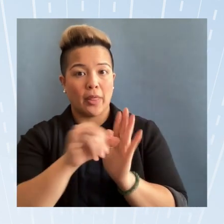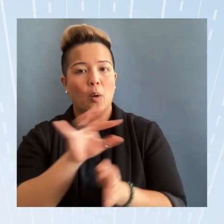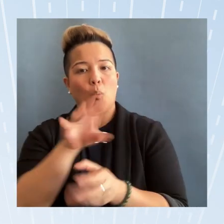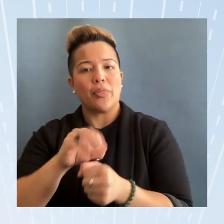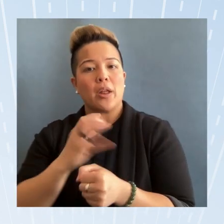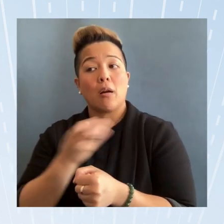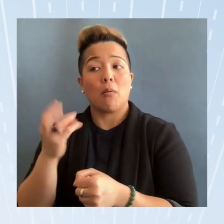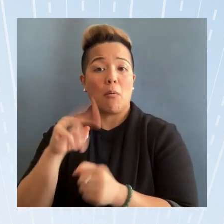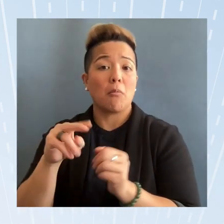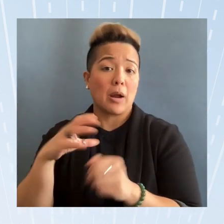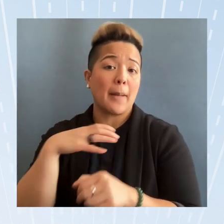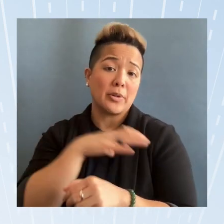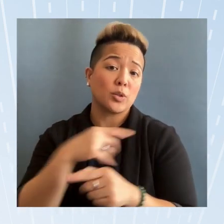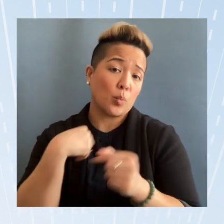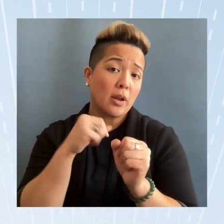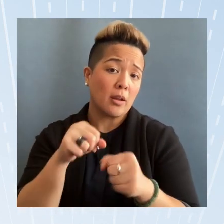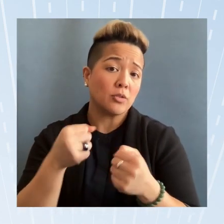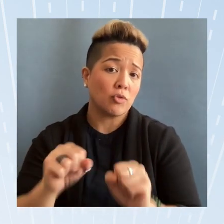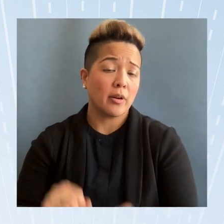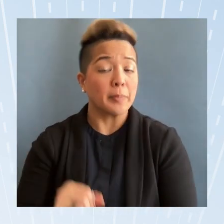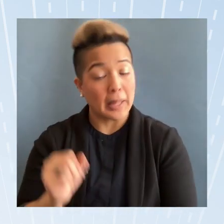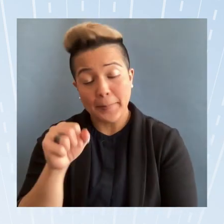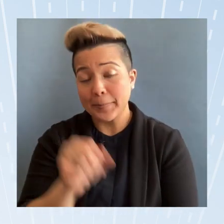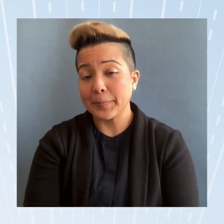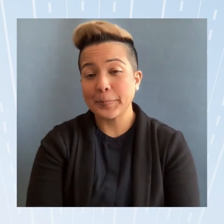commission yeah